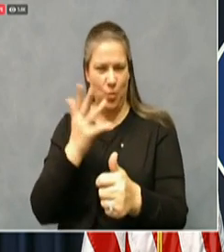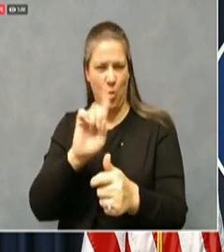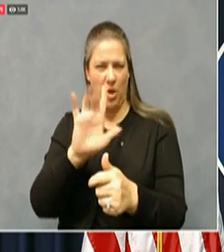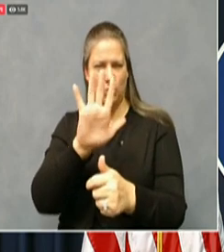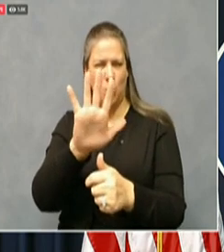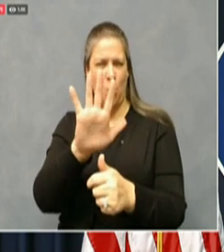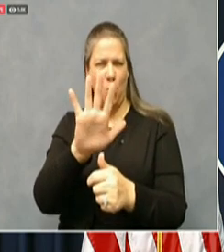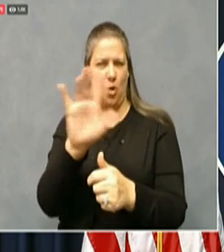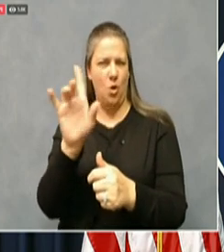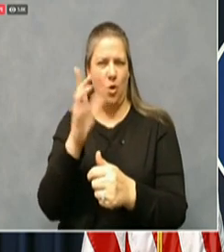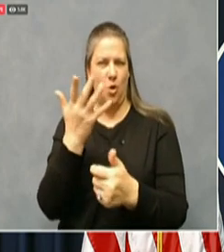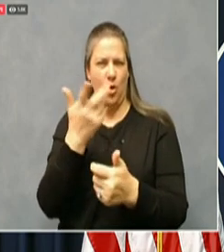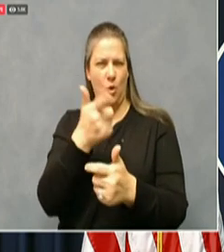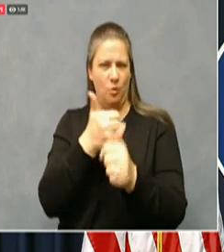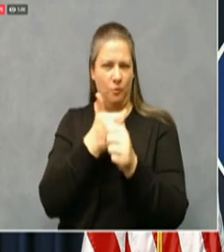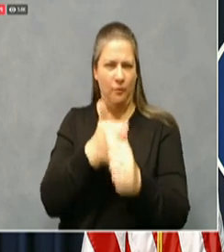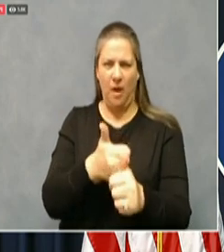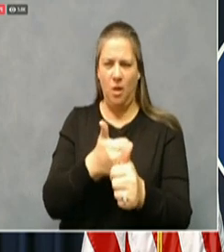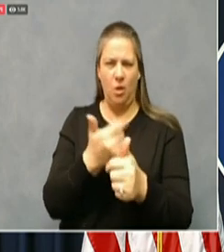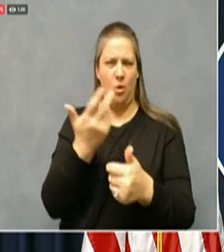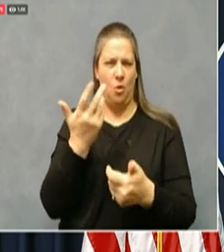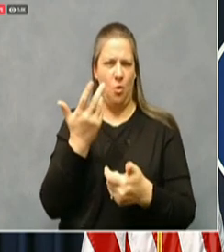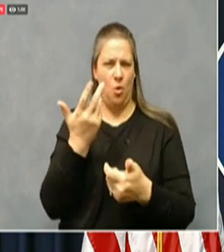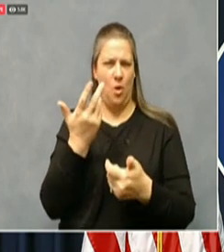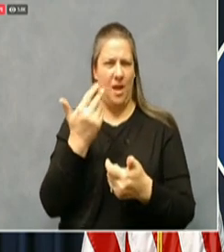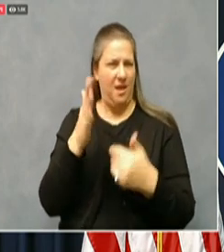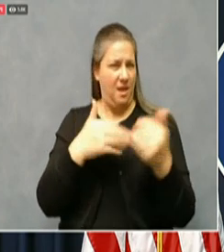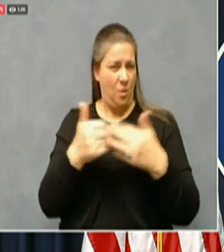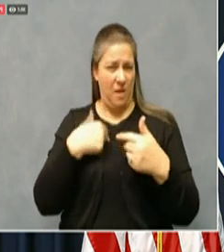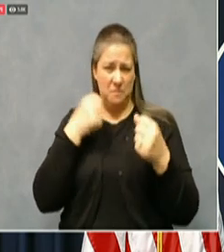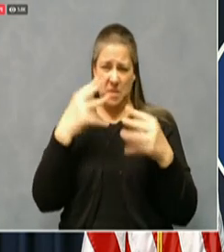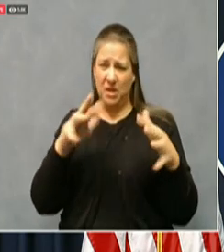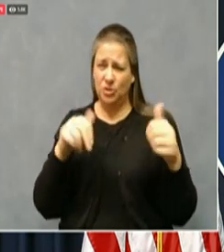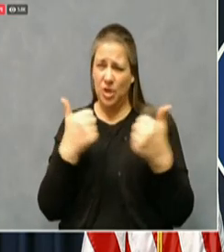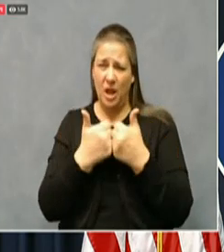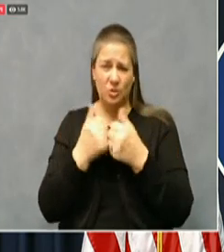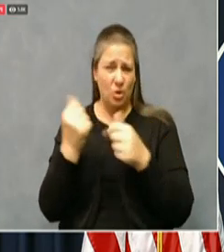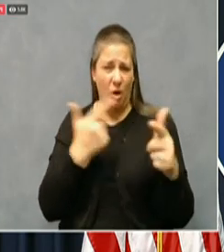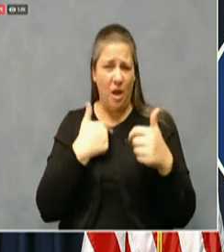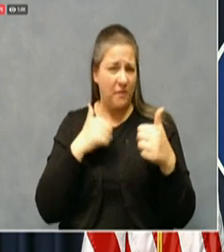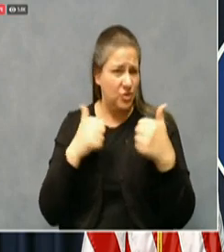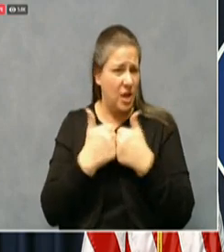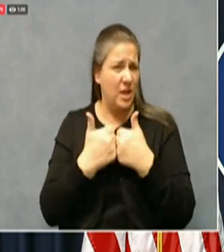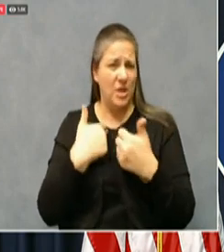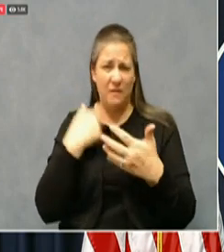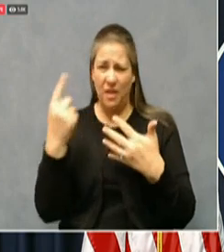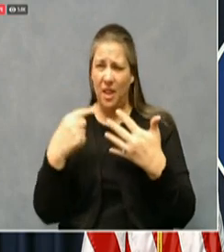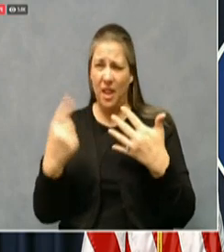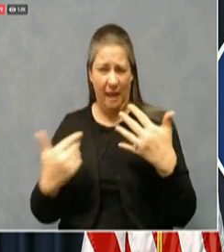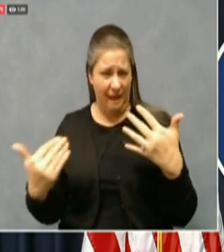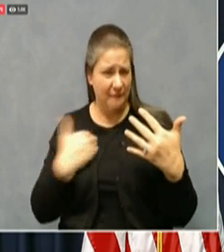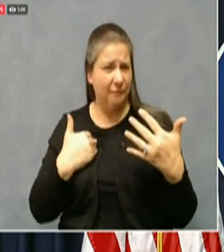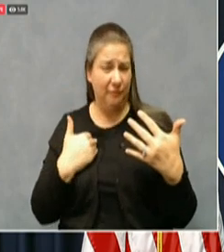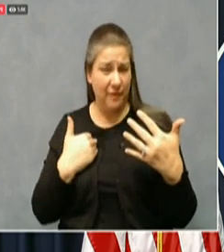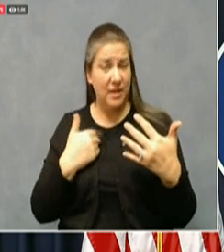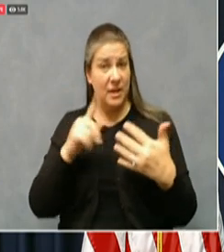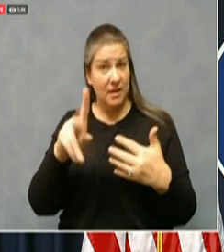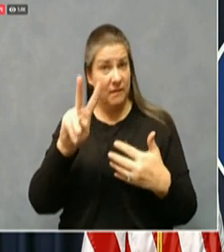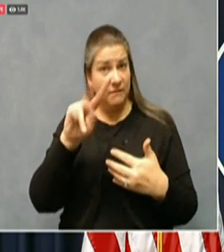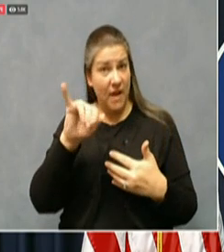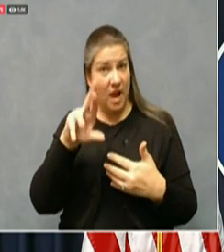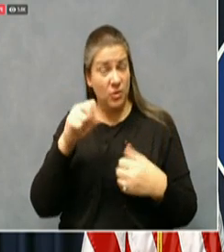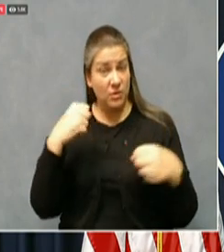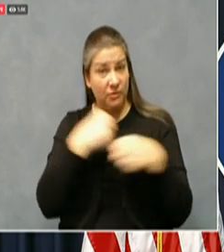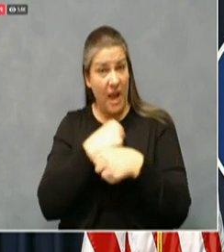challenges we face. Fighting a virus isn't easy. It isn't easy. And the virus is mean